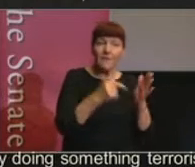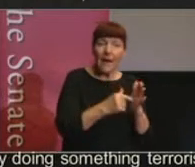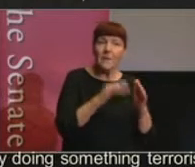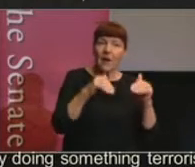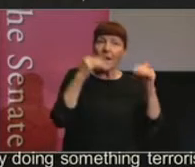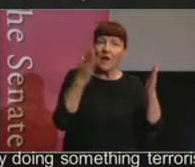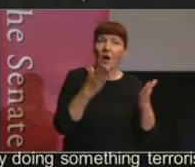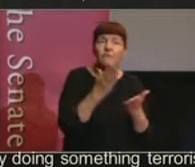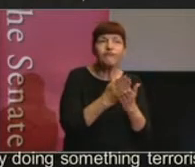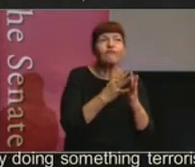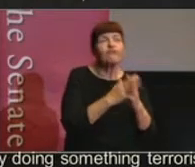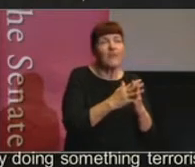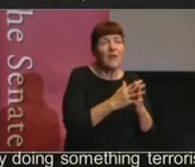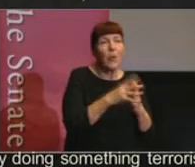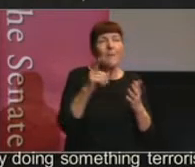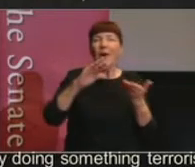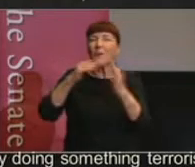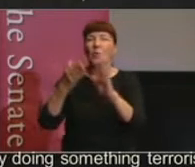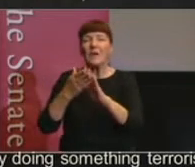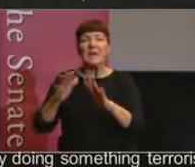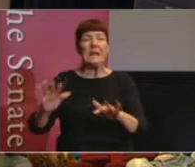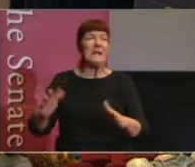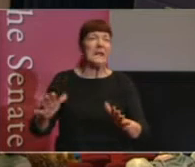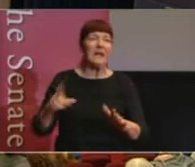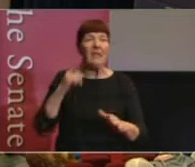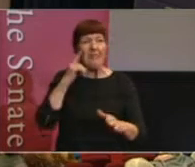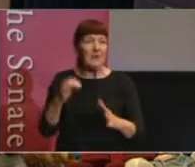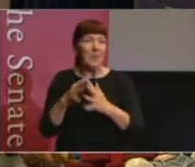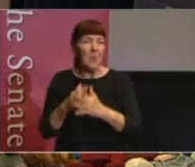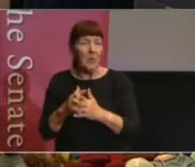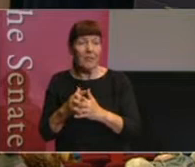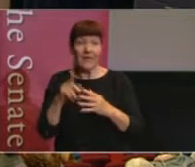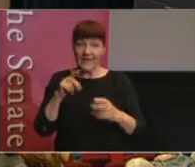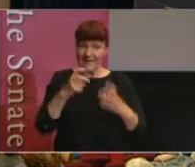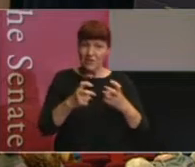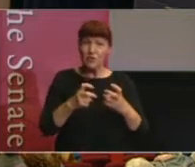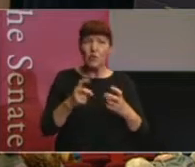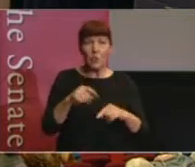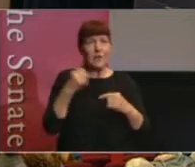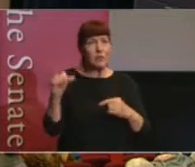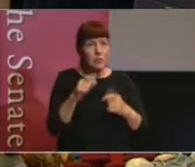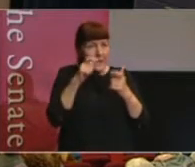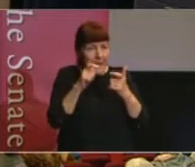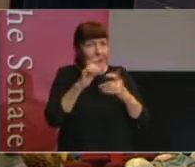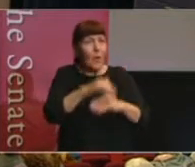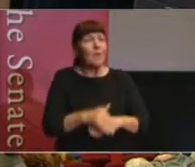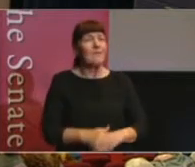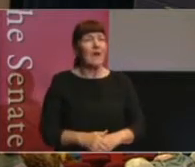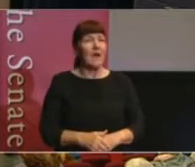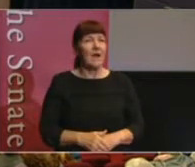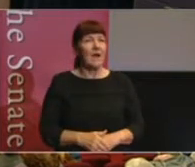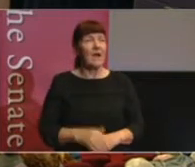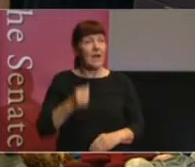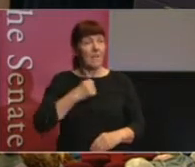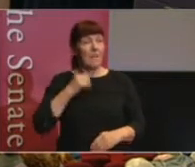low legitimacy among the community, it's an issue we should care about. That's, in my